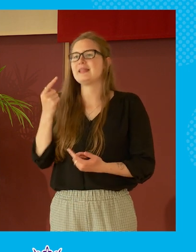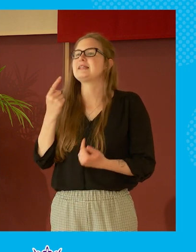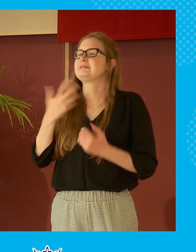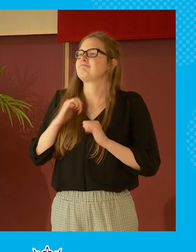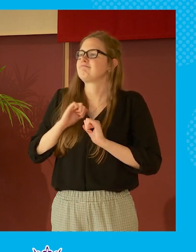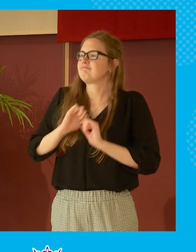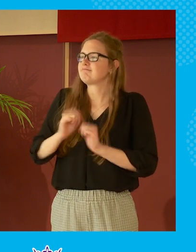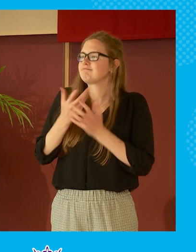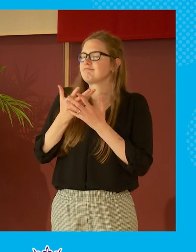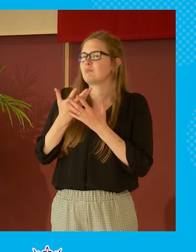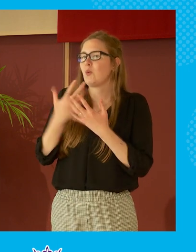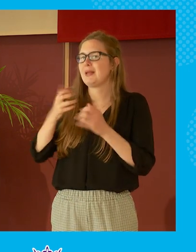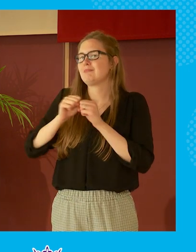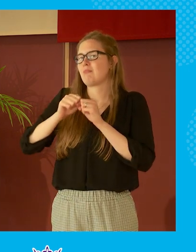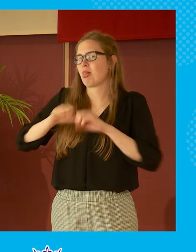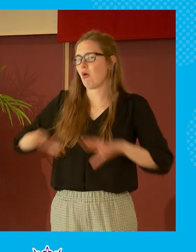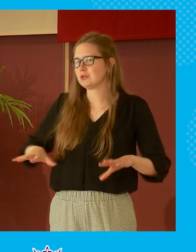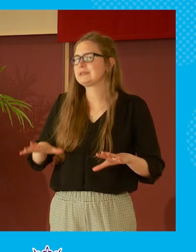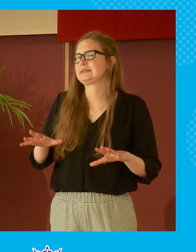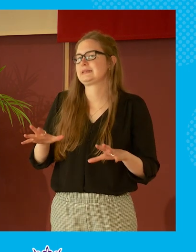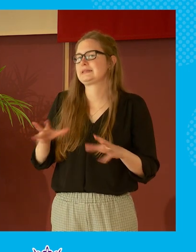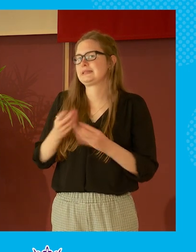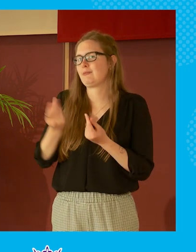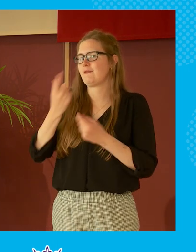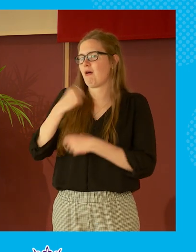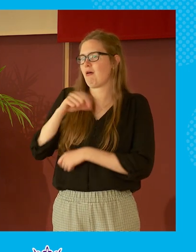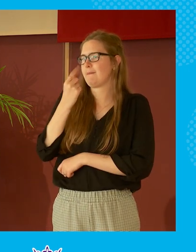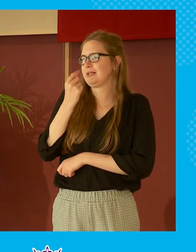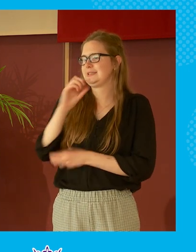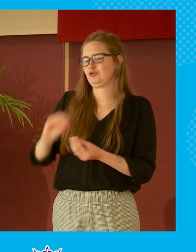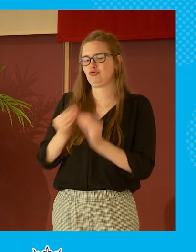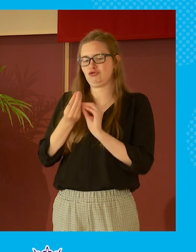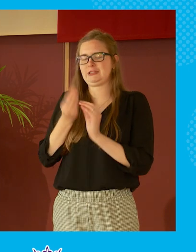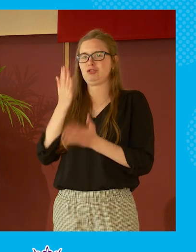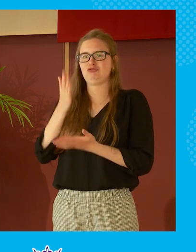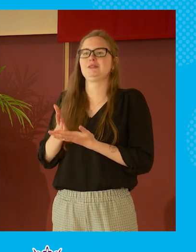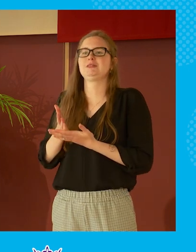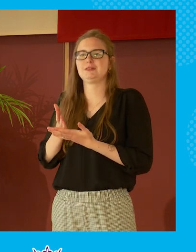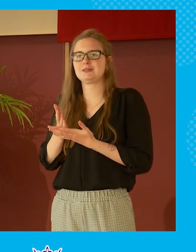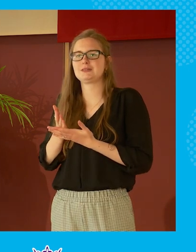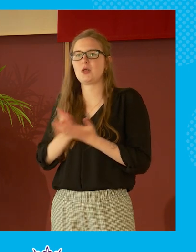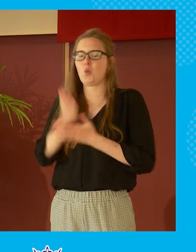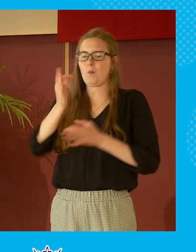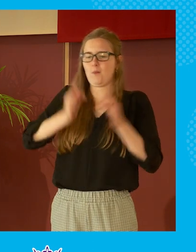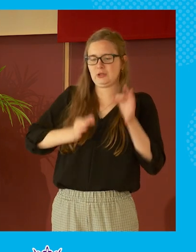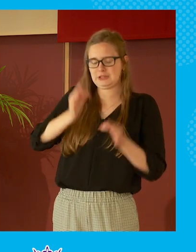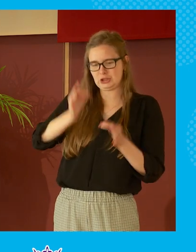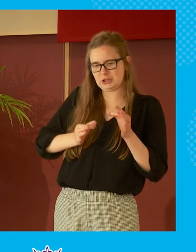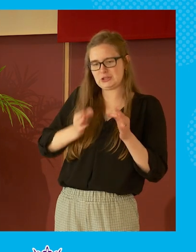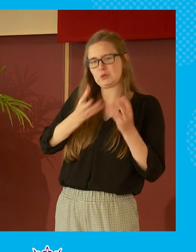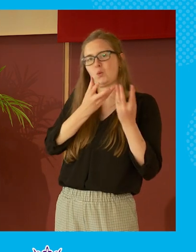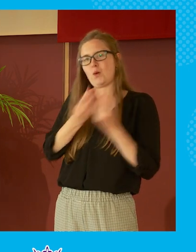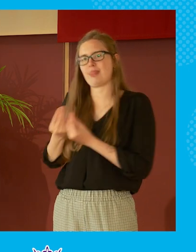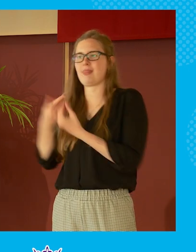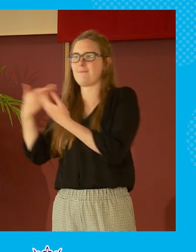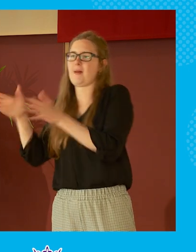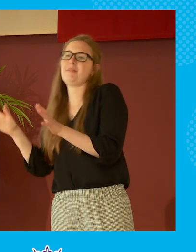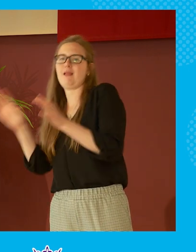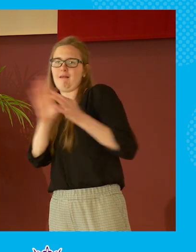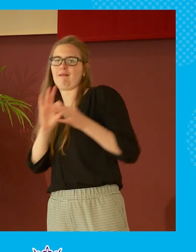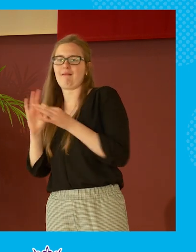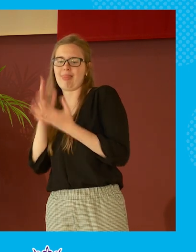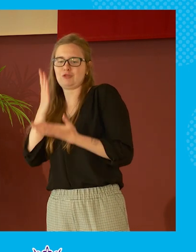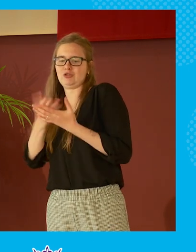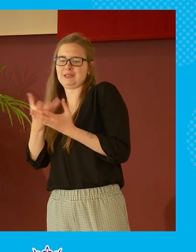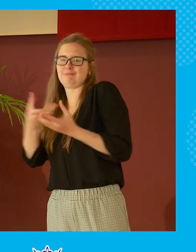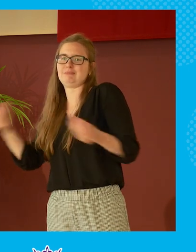seem to have lost a little of our ability to build trust between politicians and the public generally there